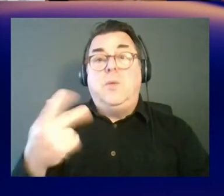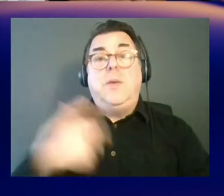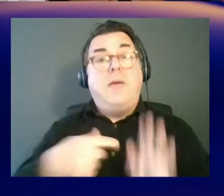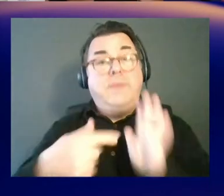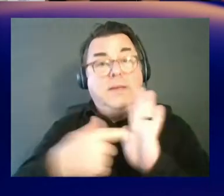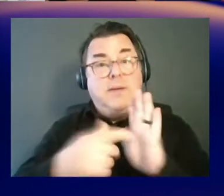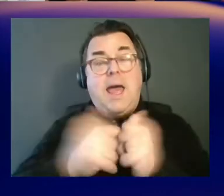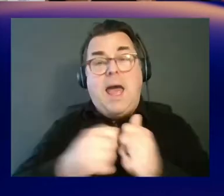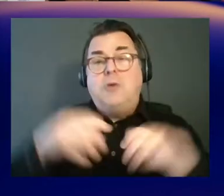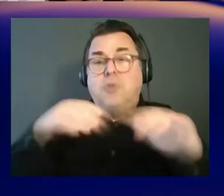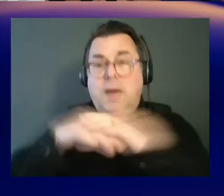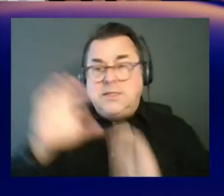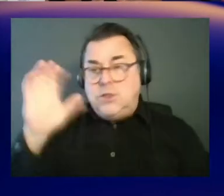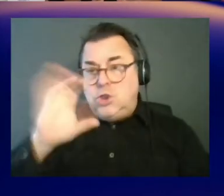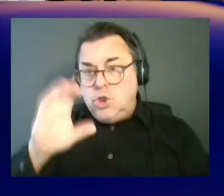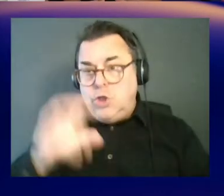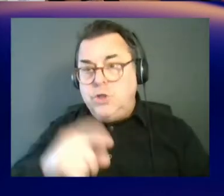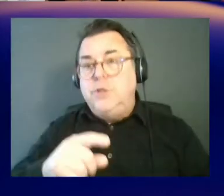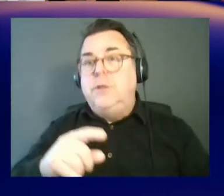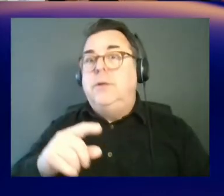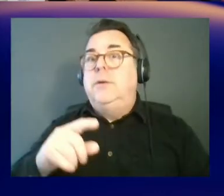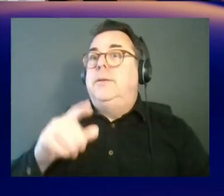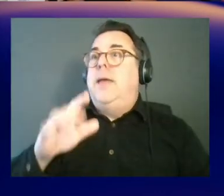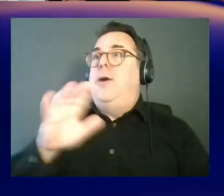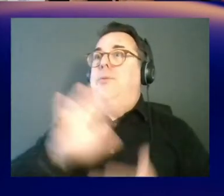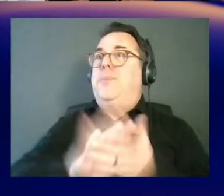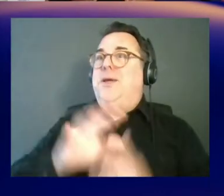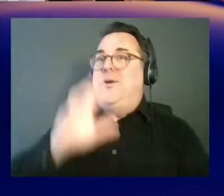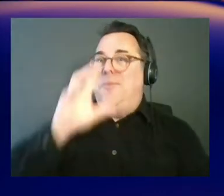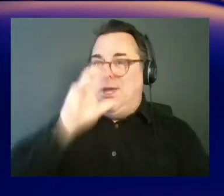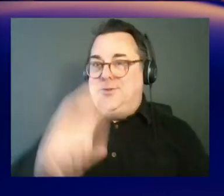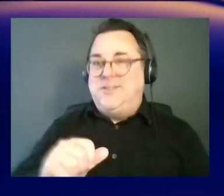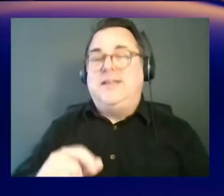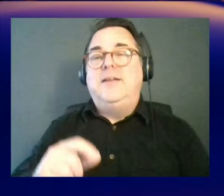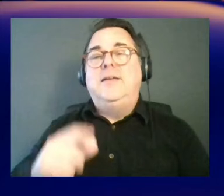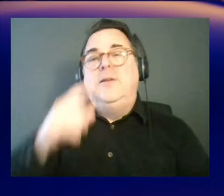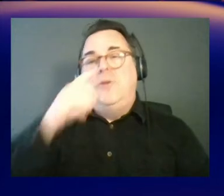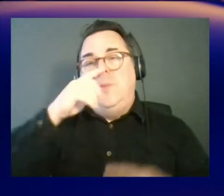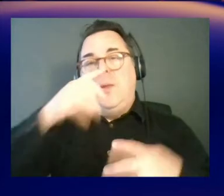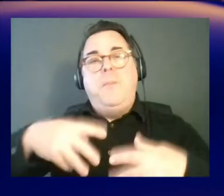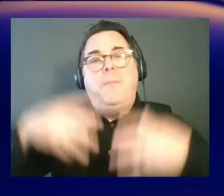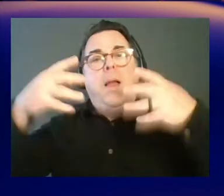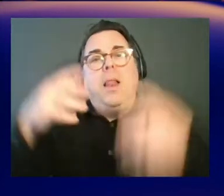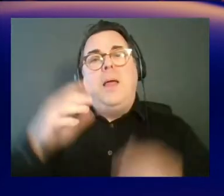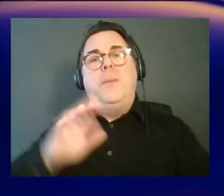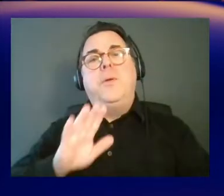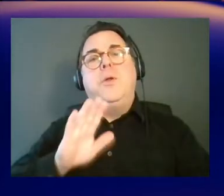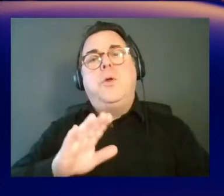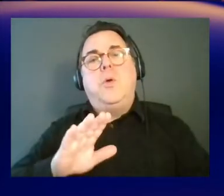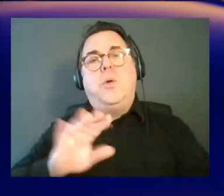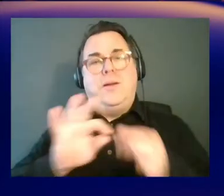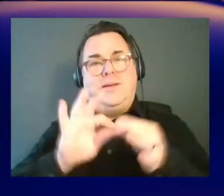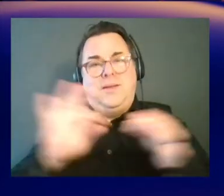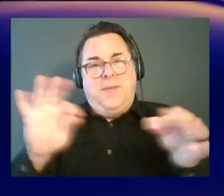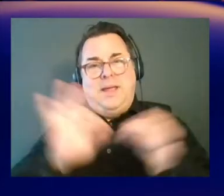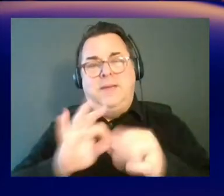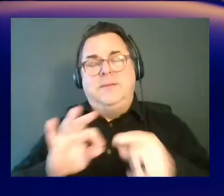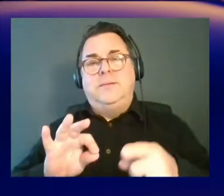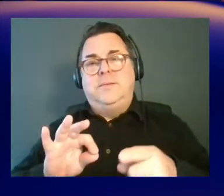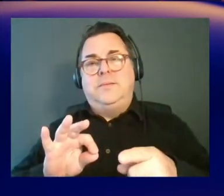start to access the data. So, this is where it's going to get interesting, Steve. I'm going to recommend that you pull up your command line interface, and actually